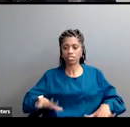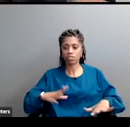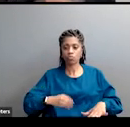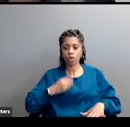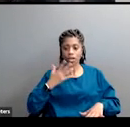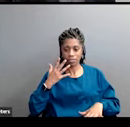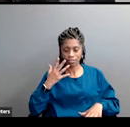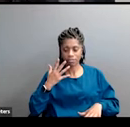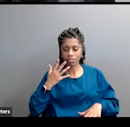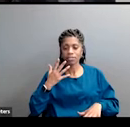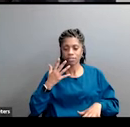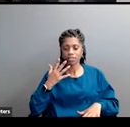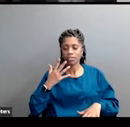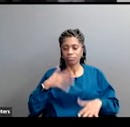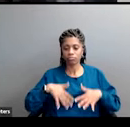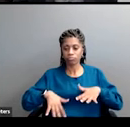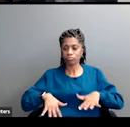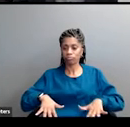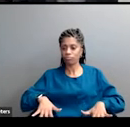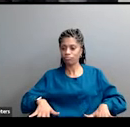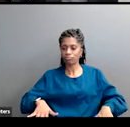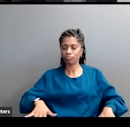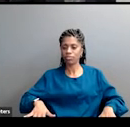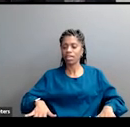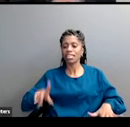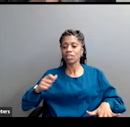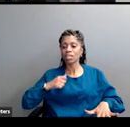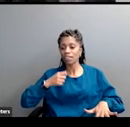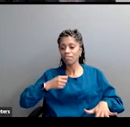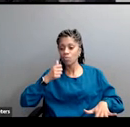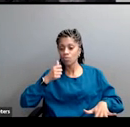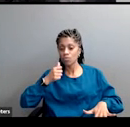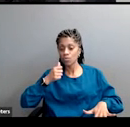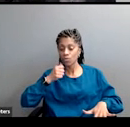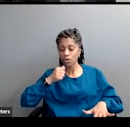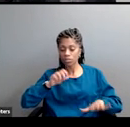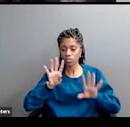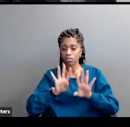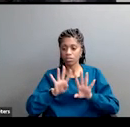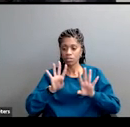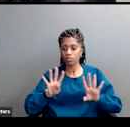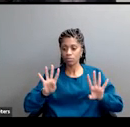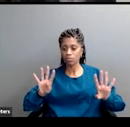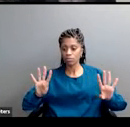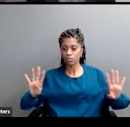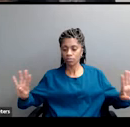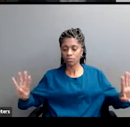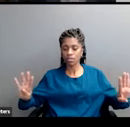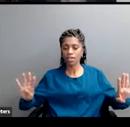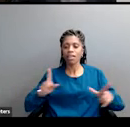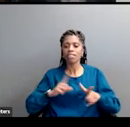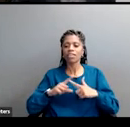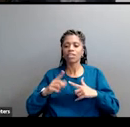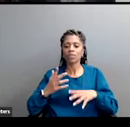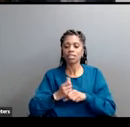line the football field. And then among them, he would scatter tens of thousands of white lilies. And then